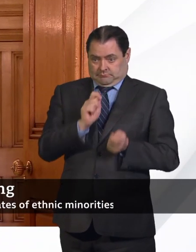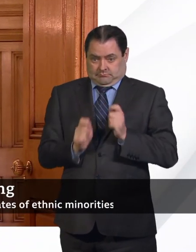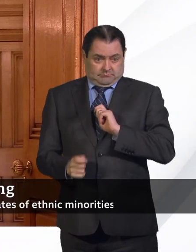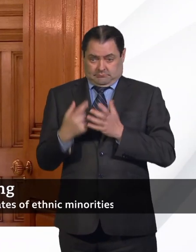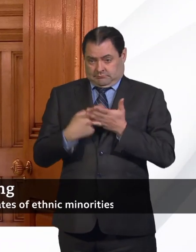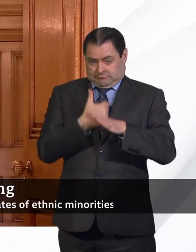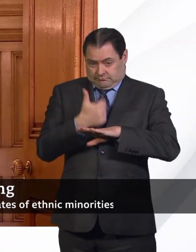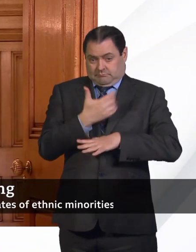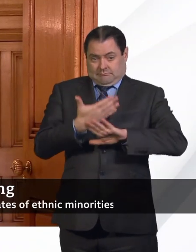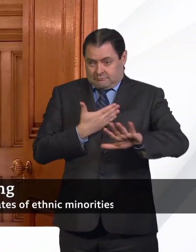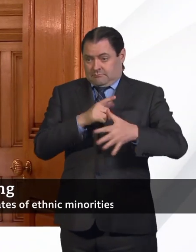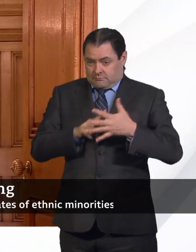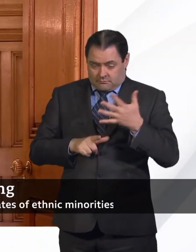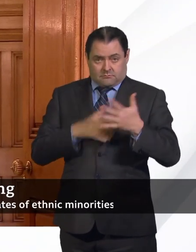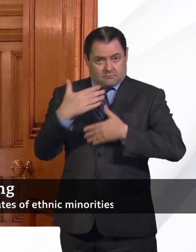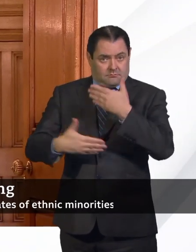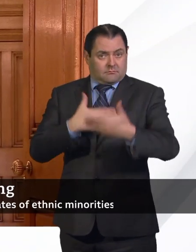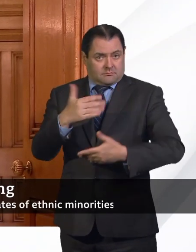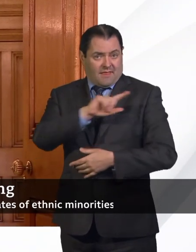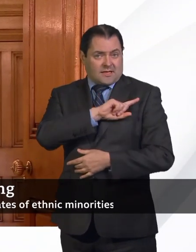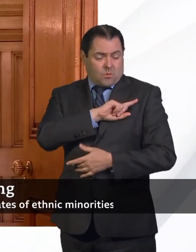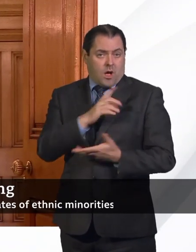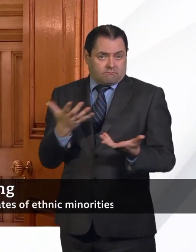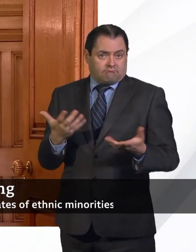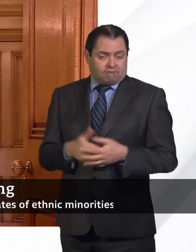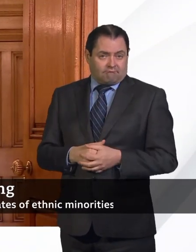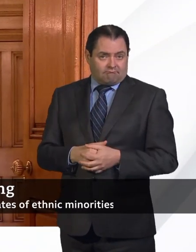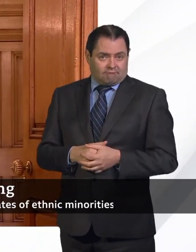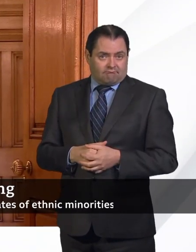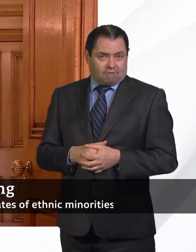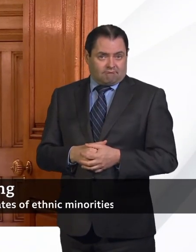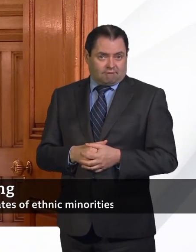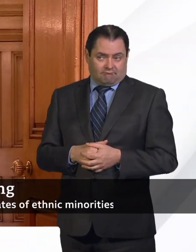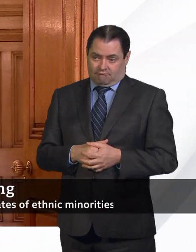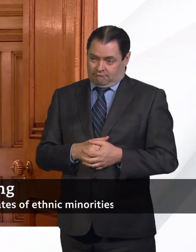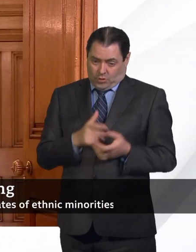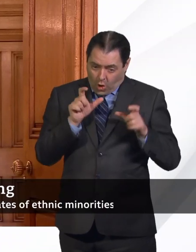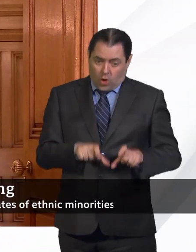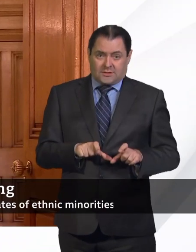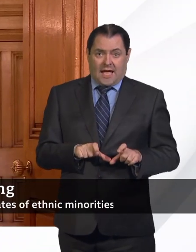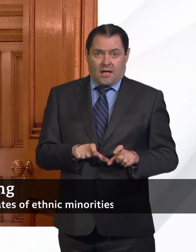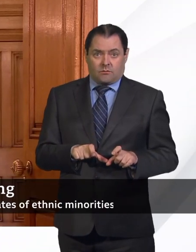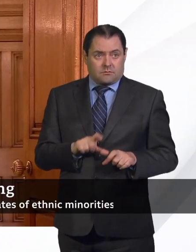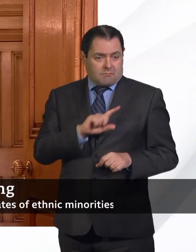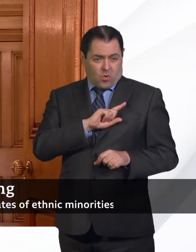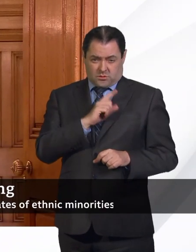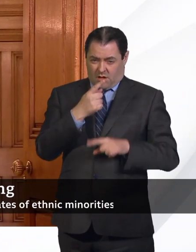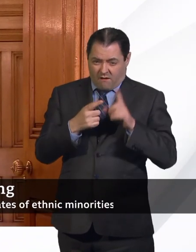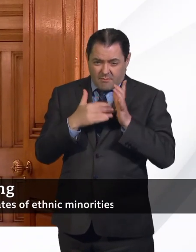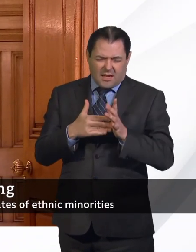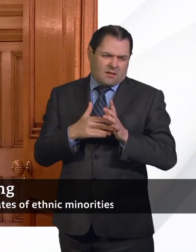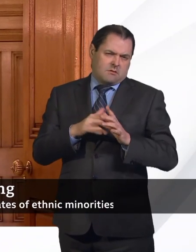the social distancing and effectively the lockdown because that was unacceptably high.